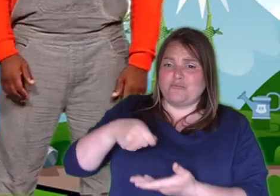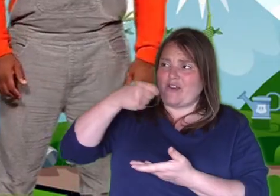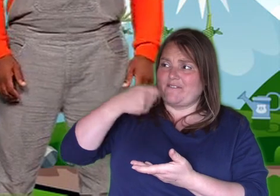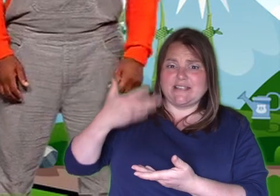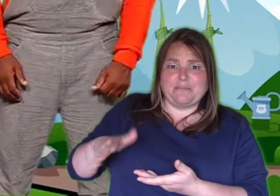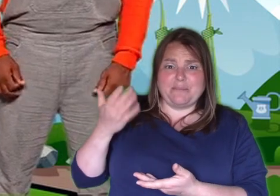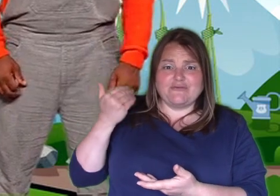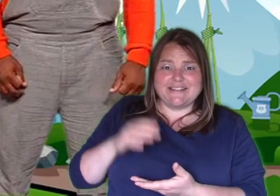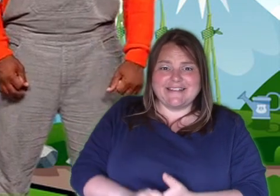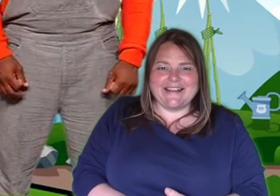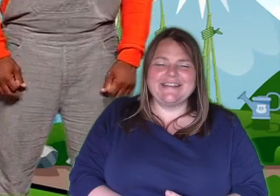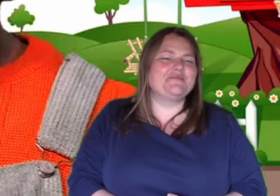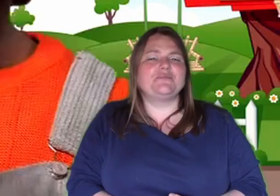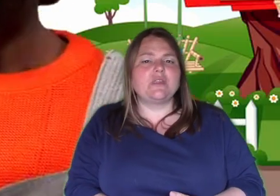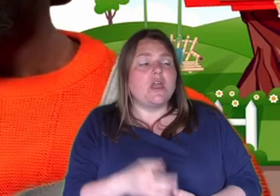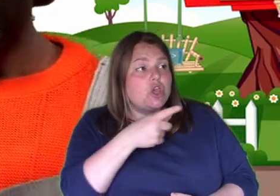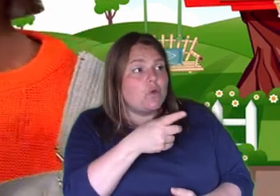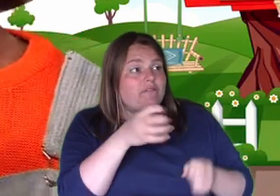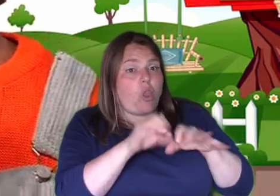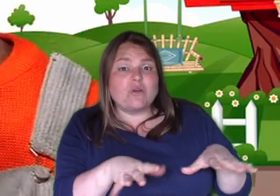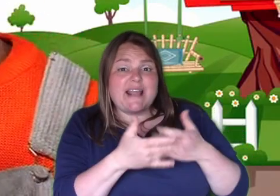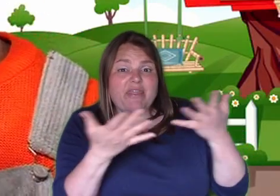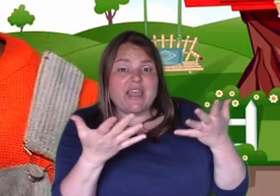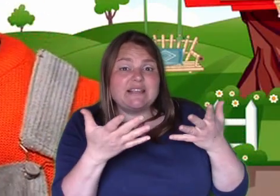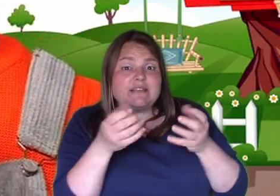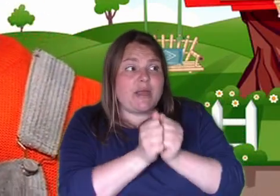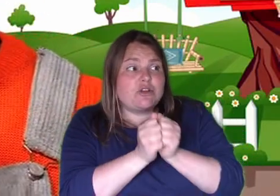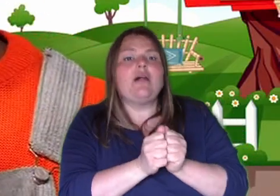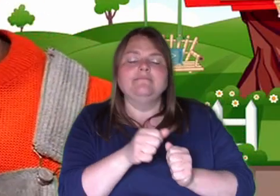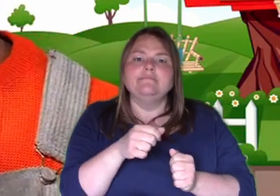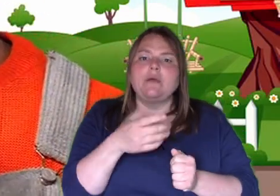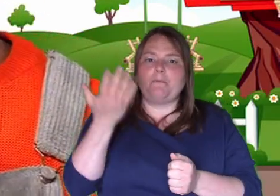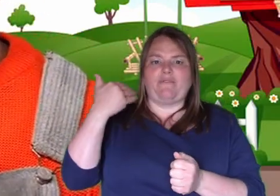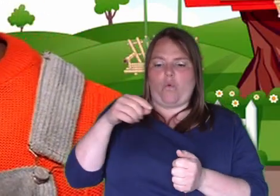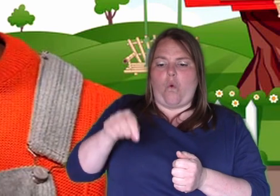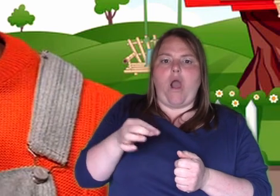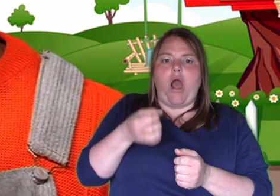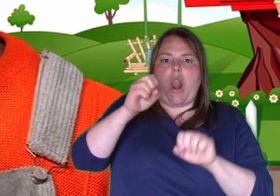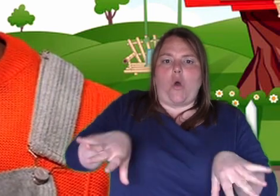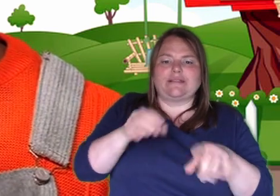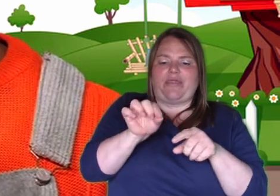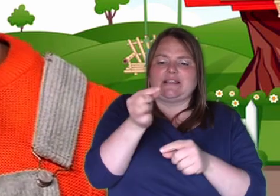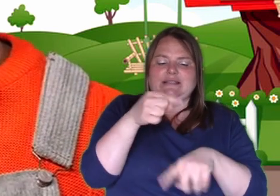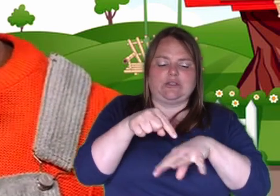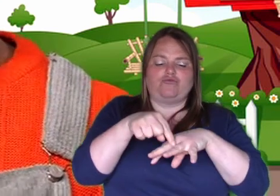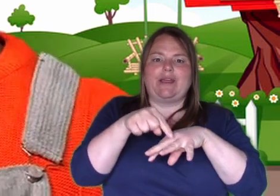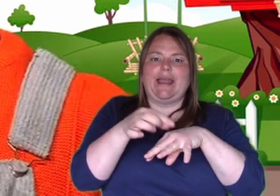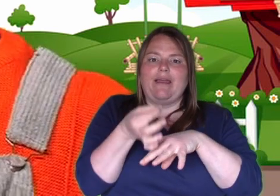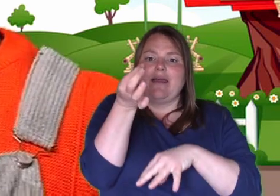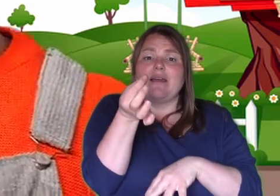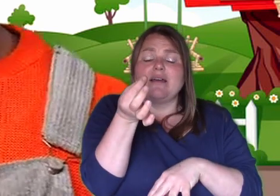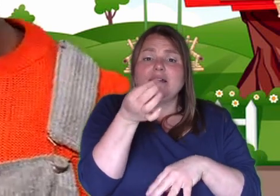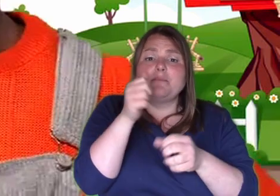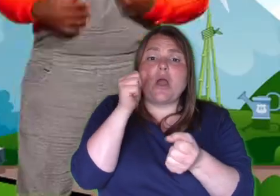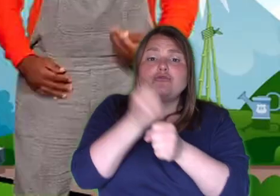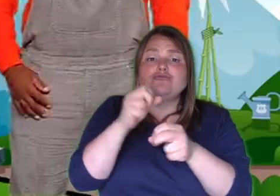have you ever lost anything special? I once lost this ring. My grandad gave it to me. It's very special. That is